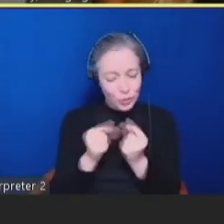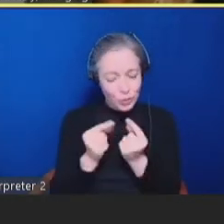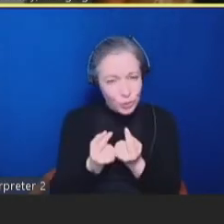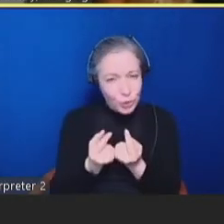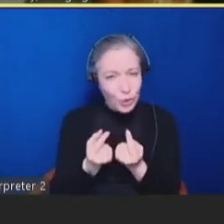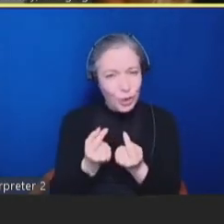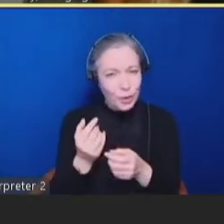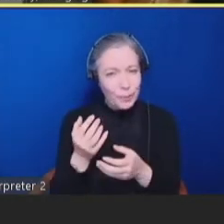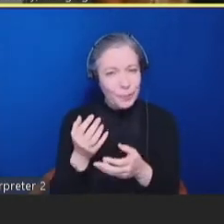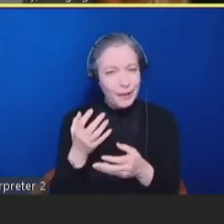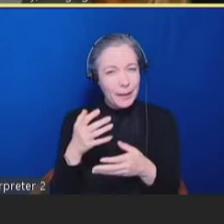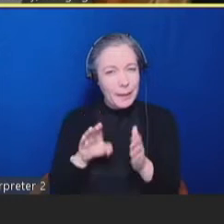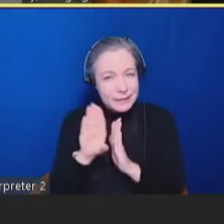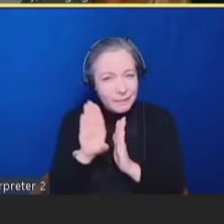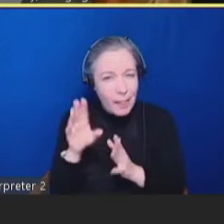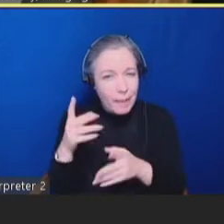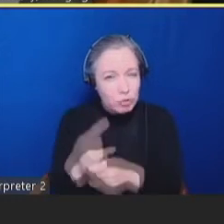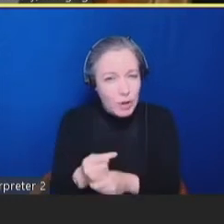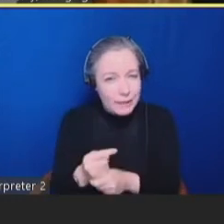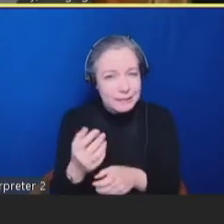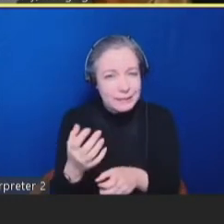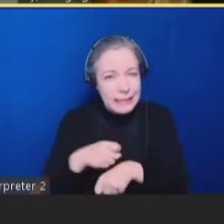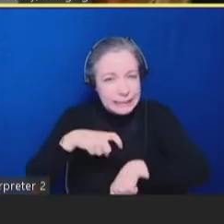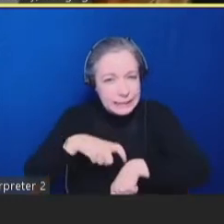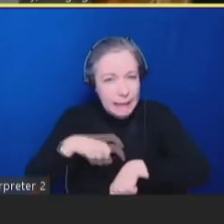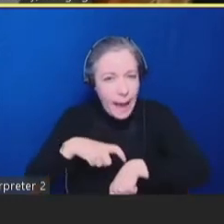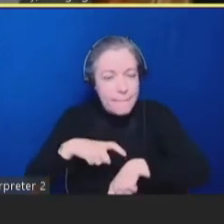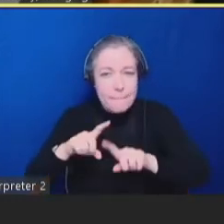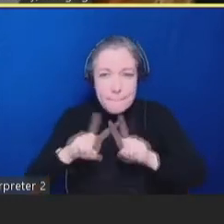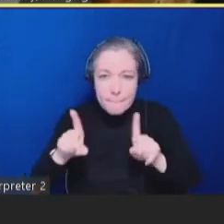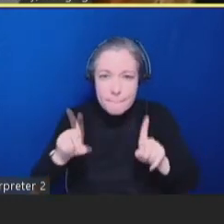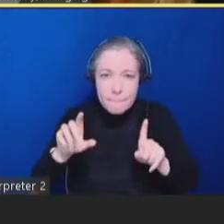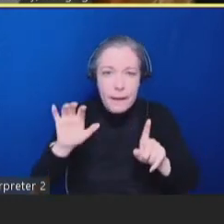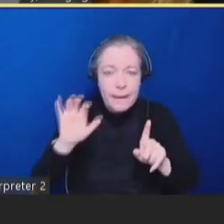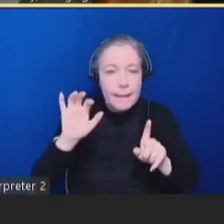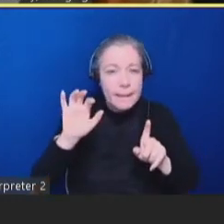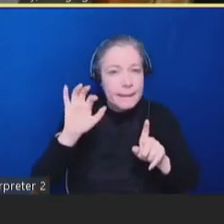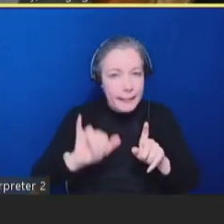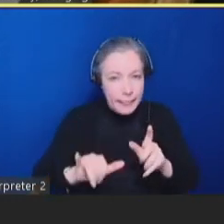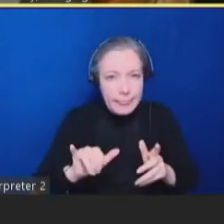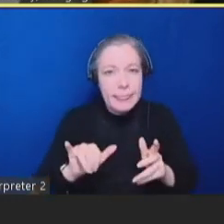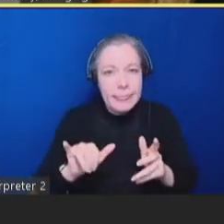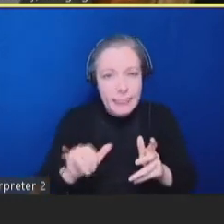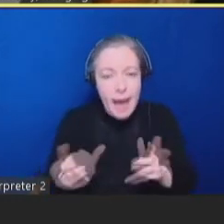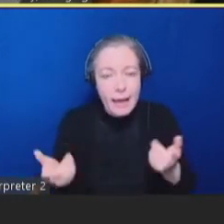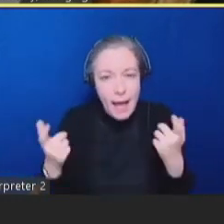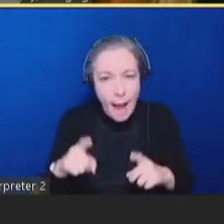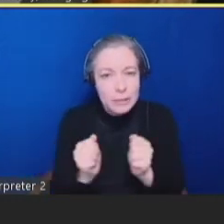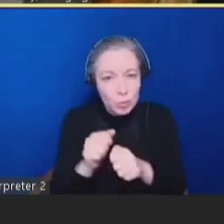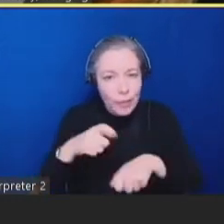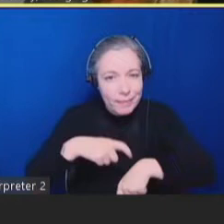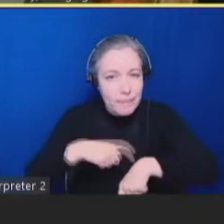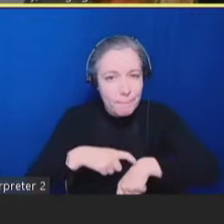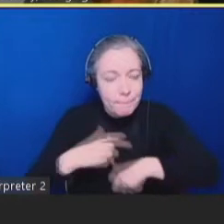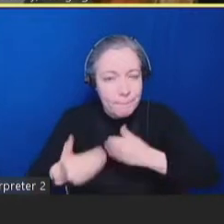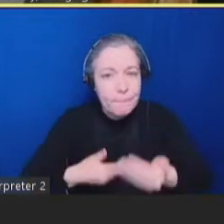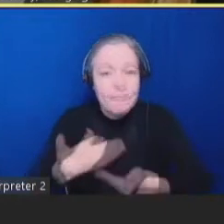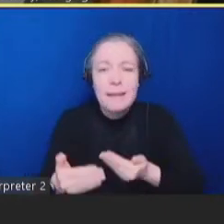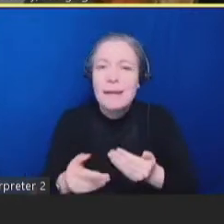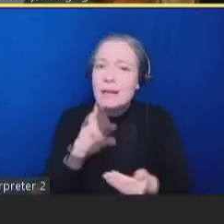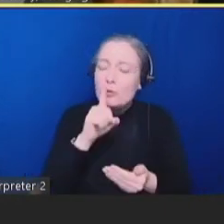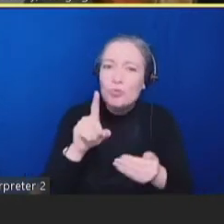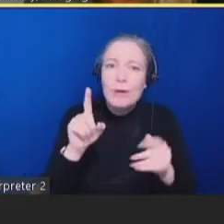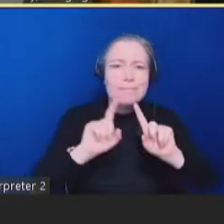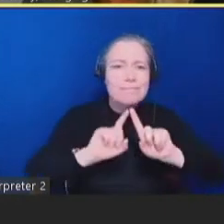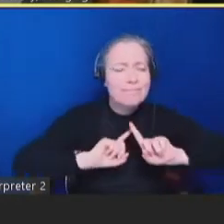resources along with vaccinations. There are so many stories from this work of how grantees are reaching those who